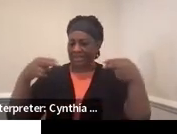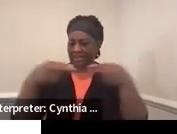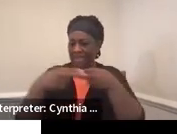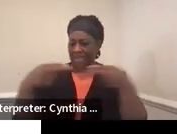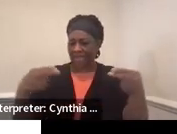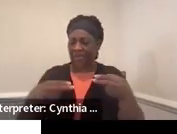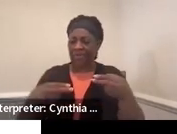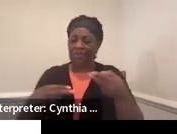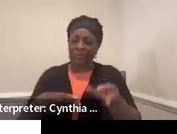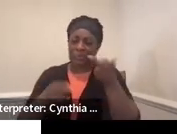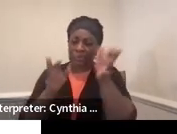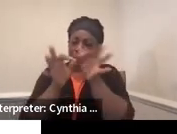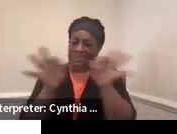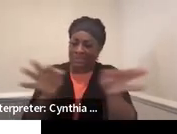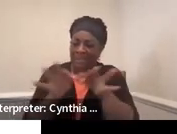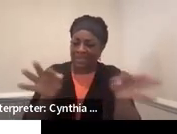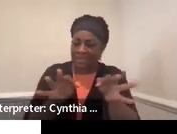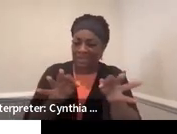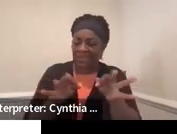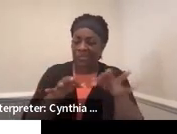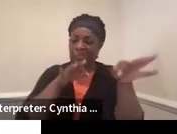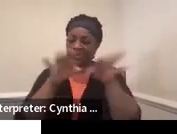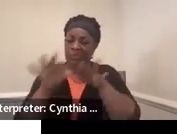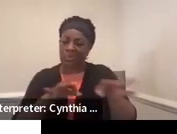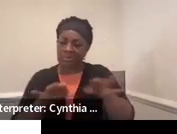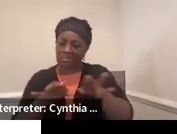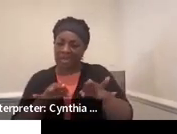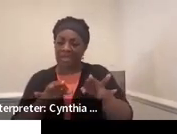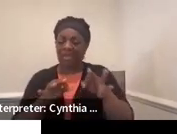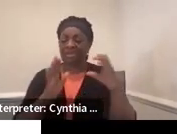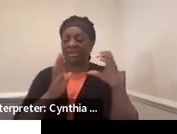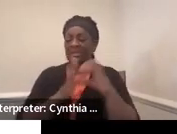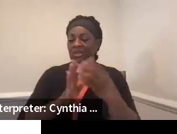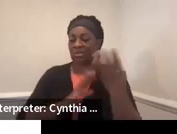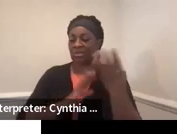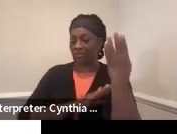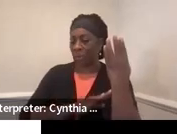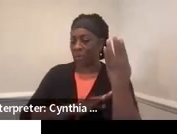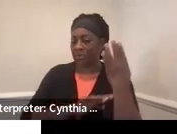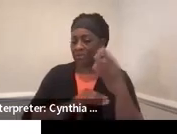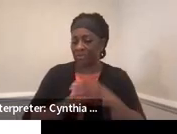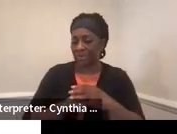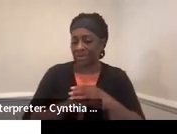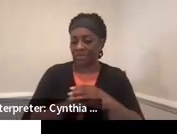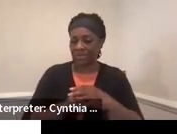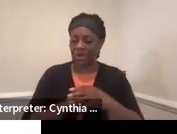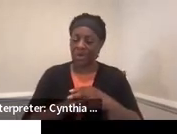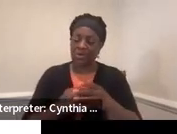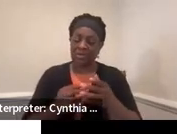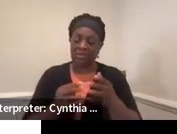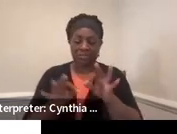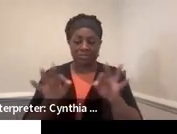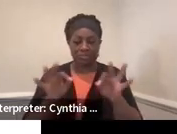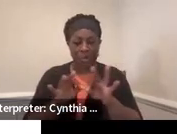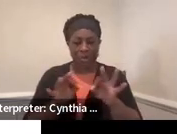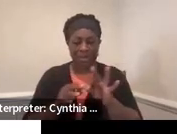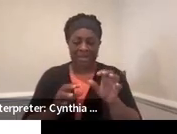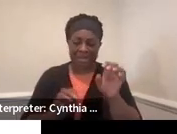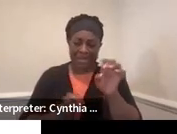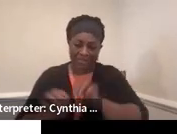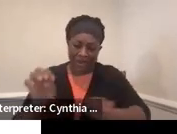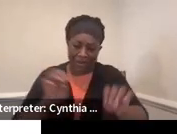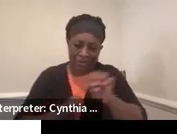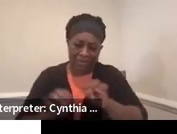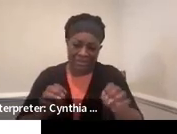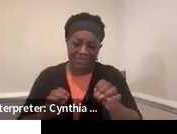sentences about each of them added to section 4 with all of the other evaluative information. So if I just look